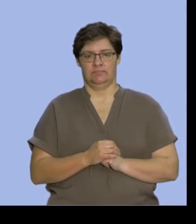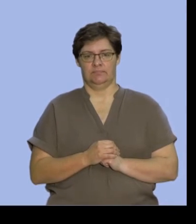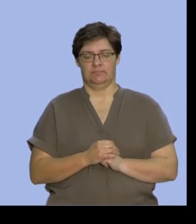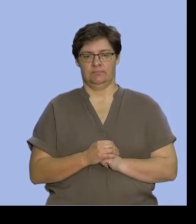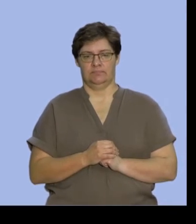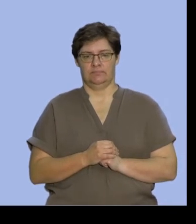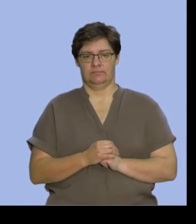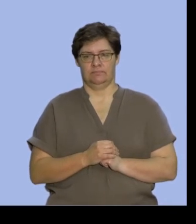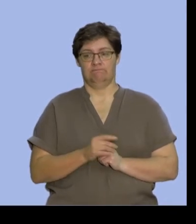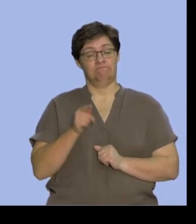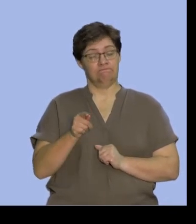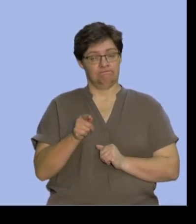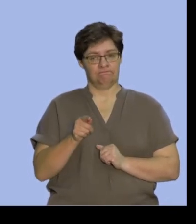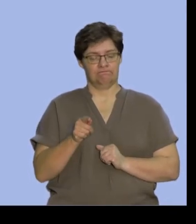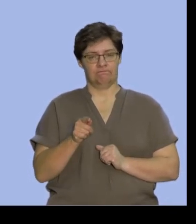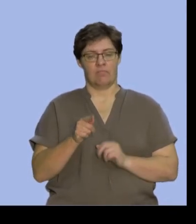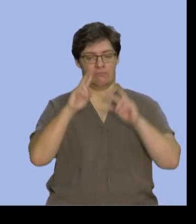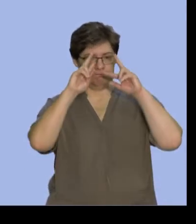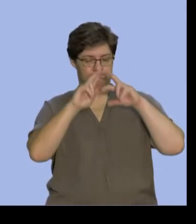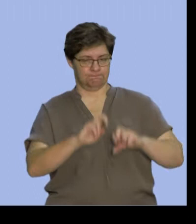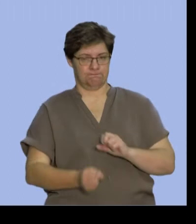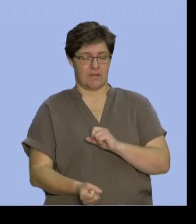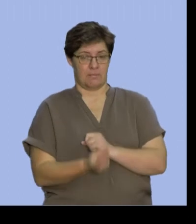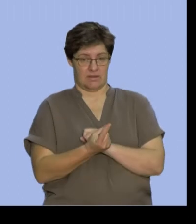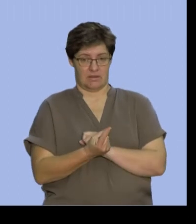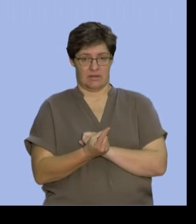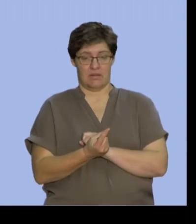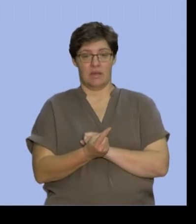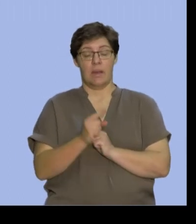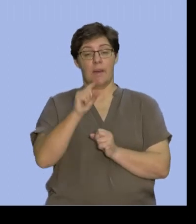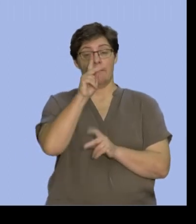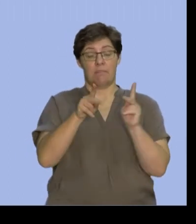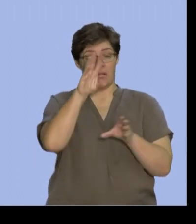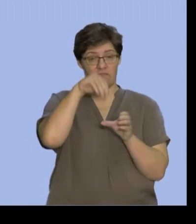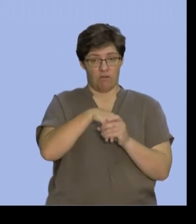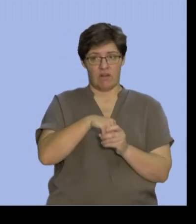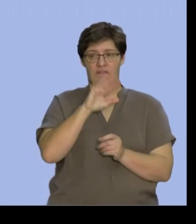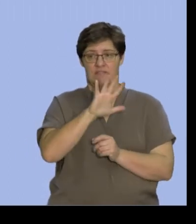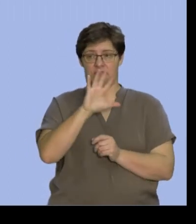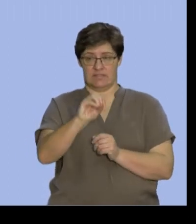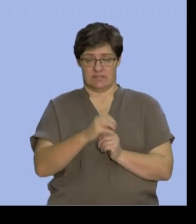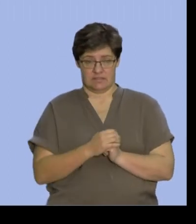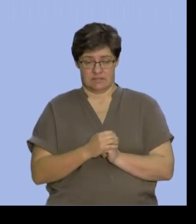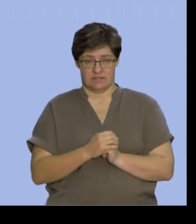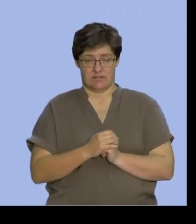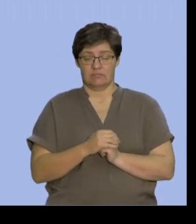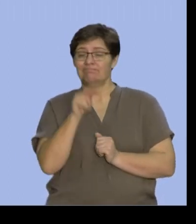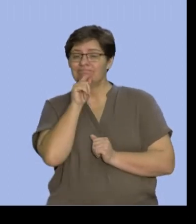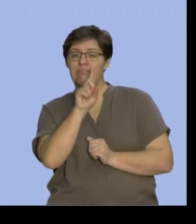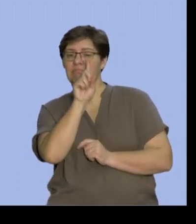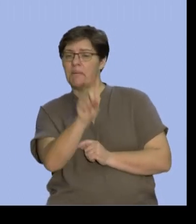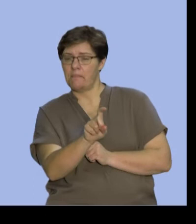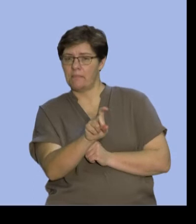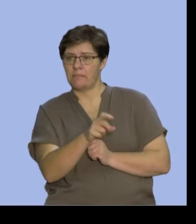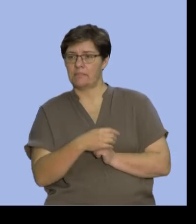Here we have a survey that's taken place. There were 50 people in the survey, and they were asked if they'd